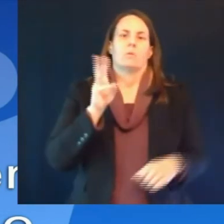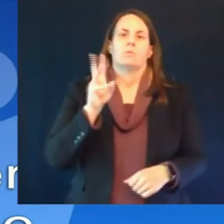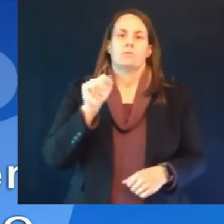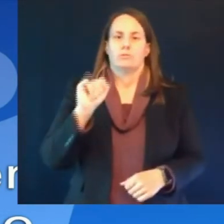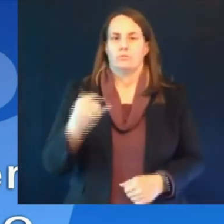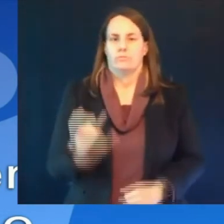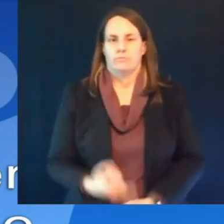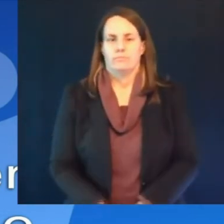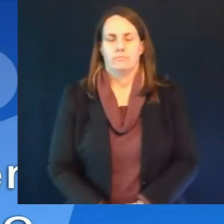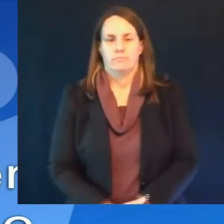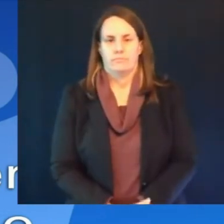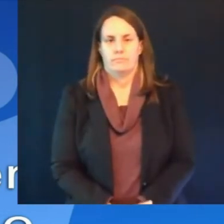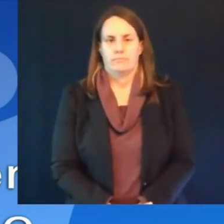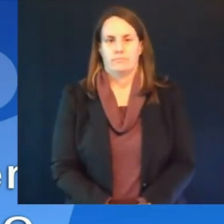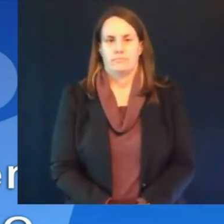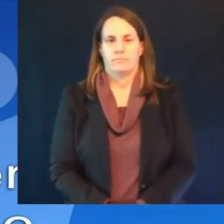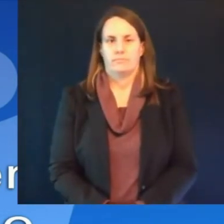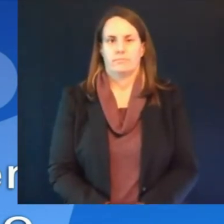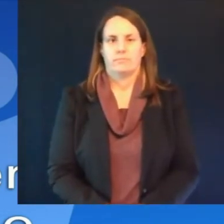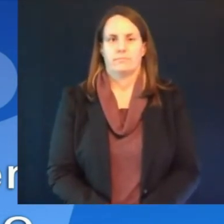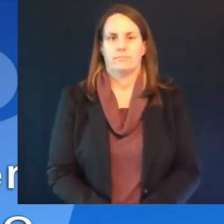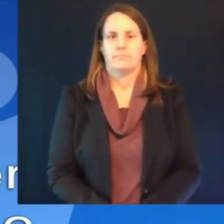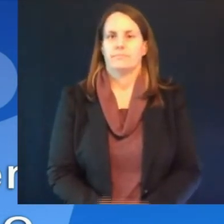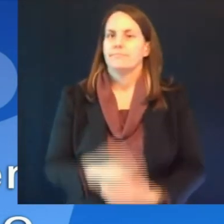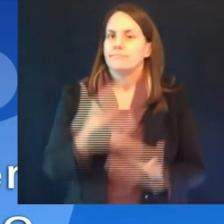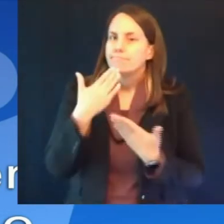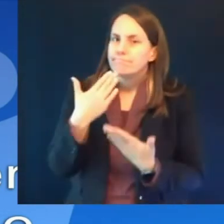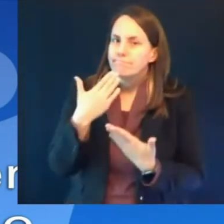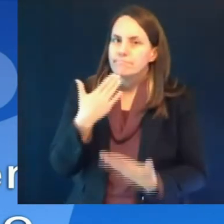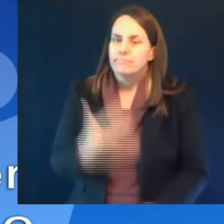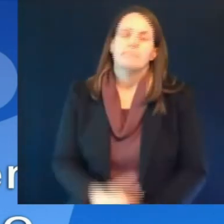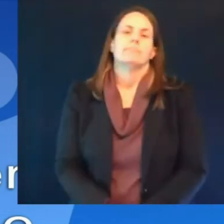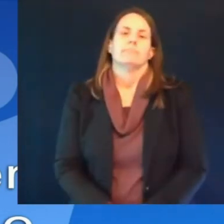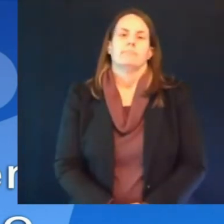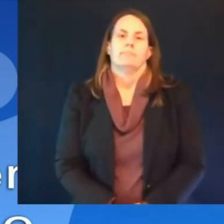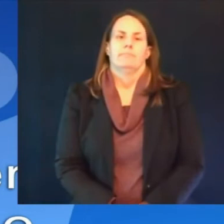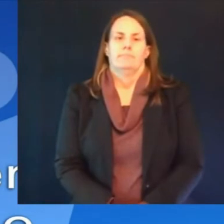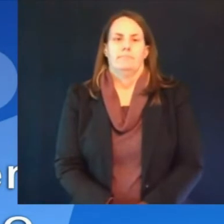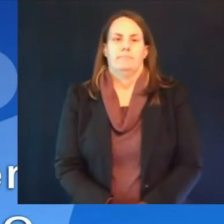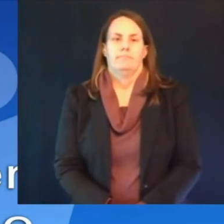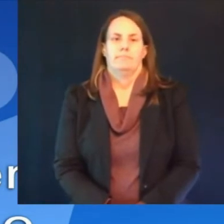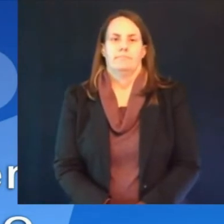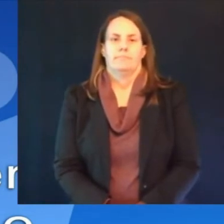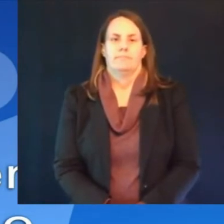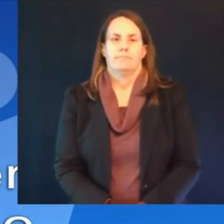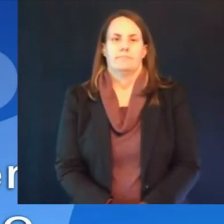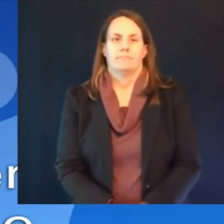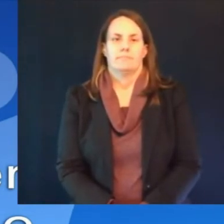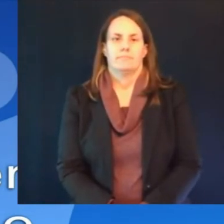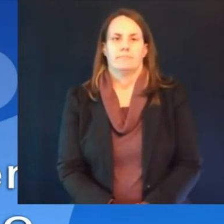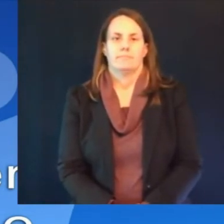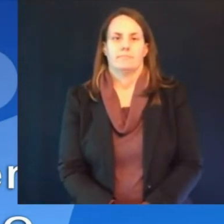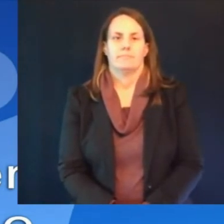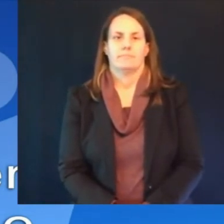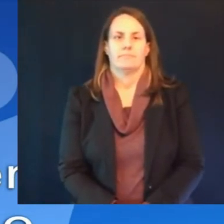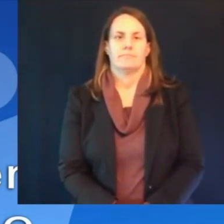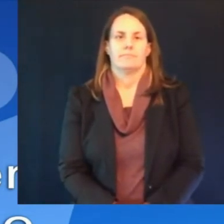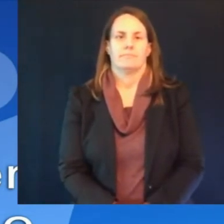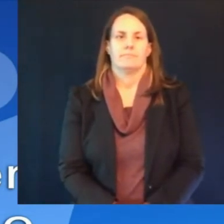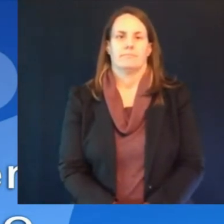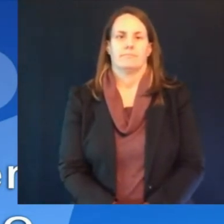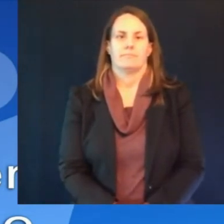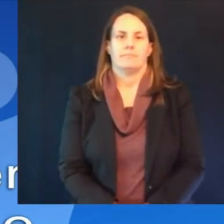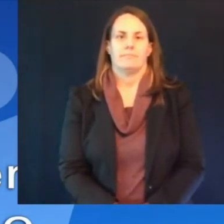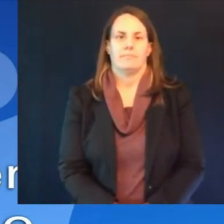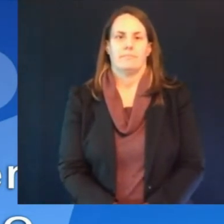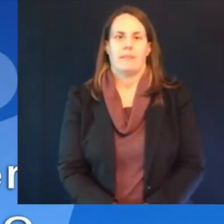thank you um the gap in vaccination rates among counties seems to be increasing with the percentage of residents who have had at least one